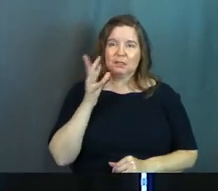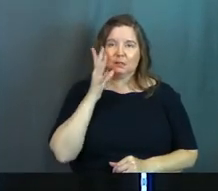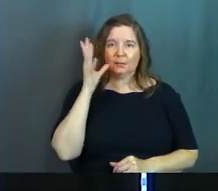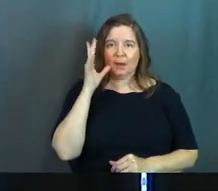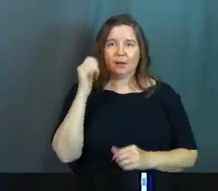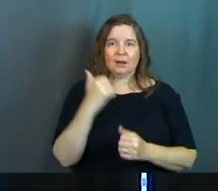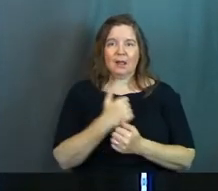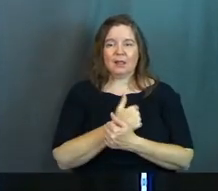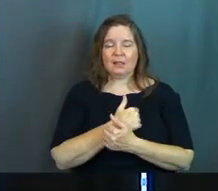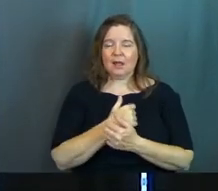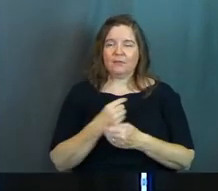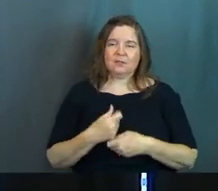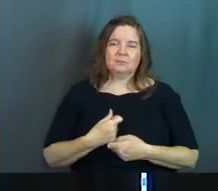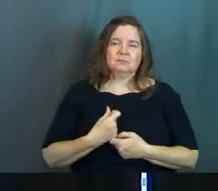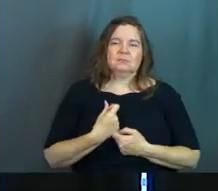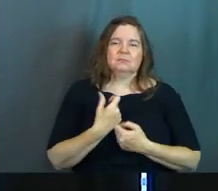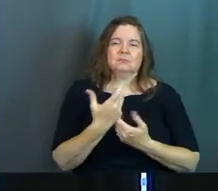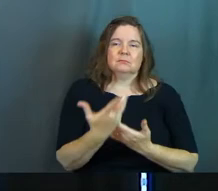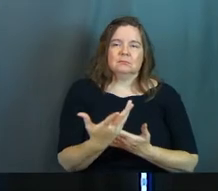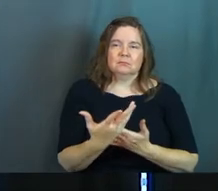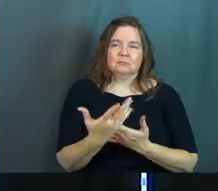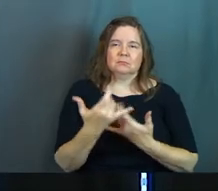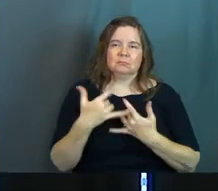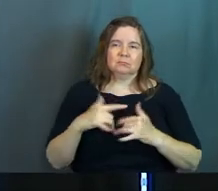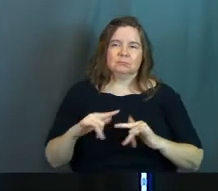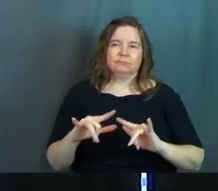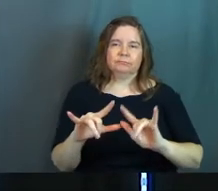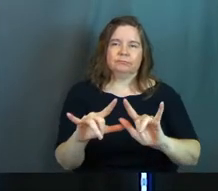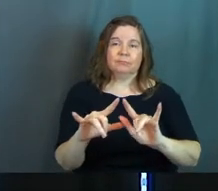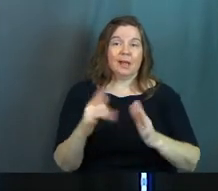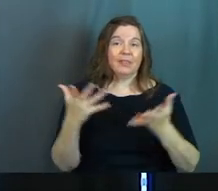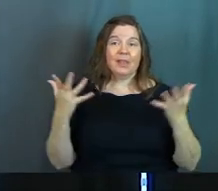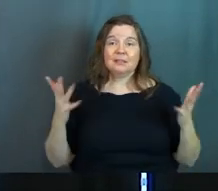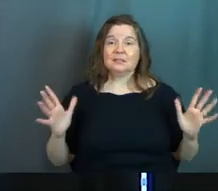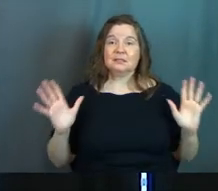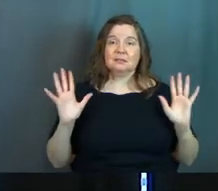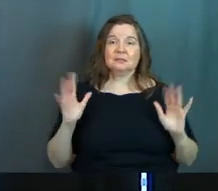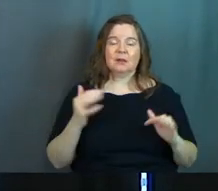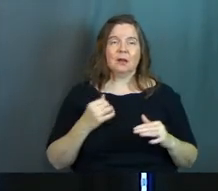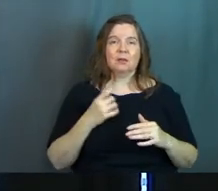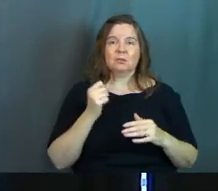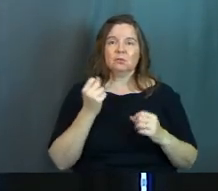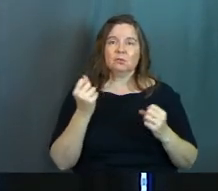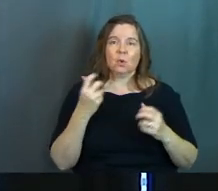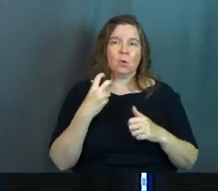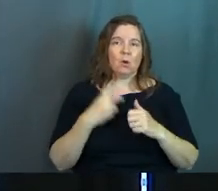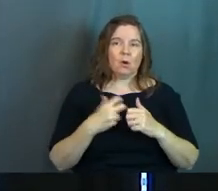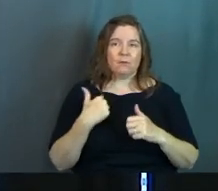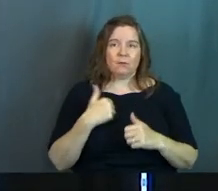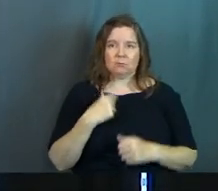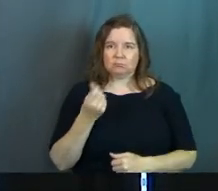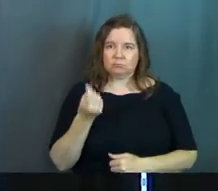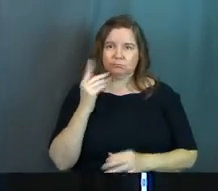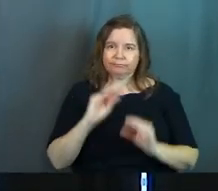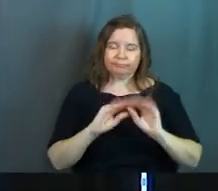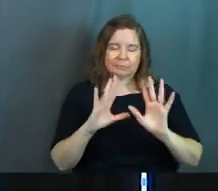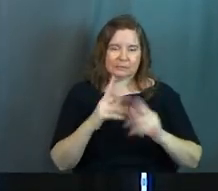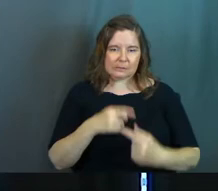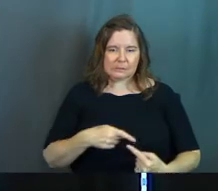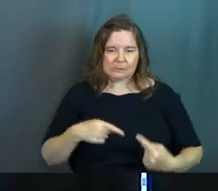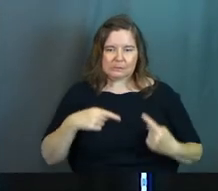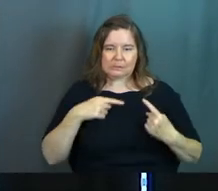parent and love just flows out of his heart towards you. And that's it. And it just, it's so hard for us to understand.